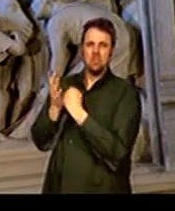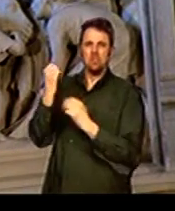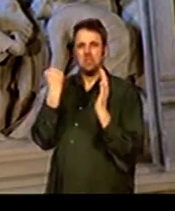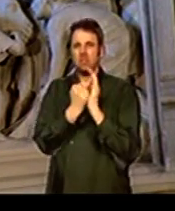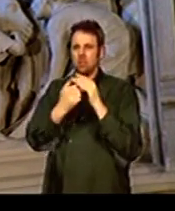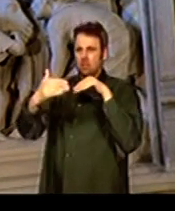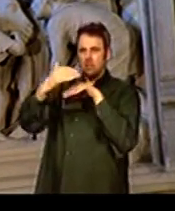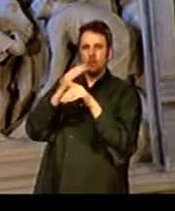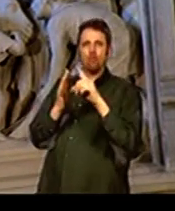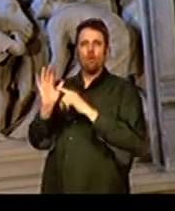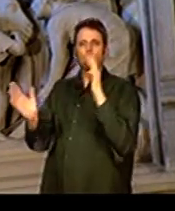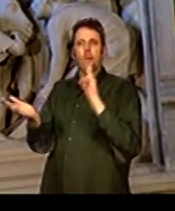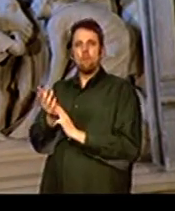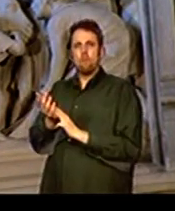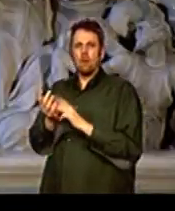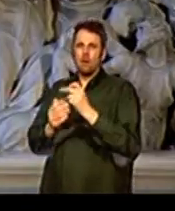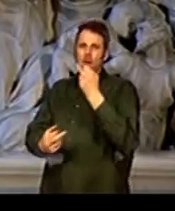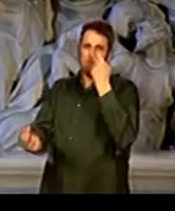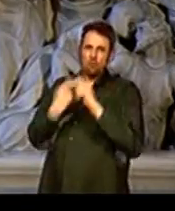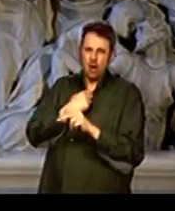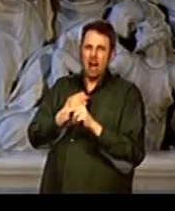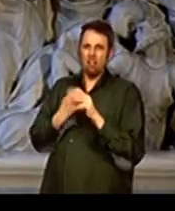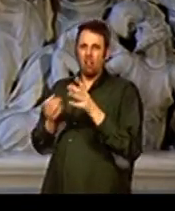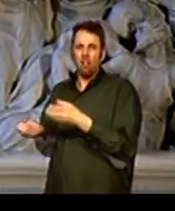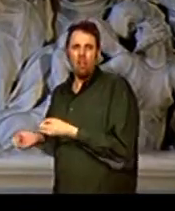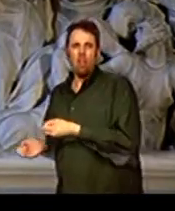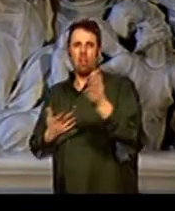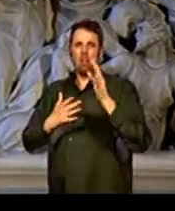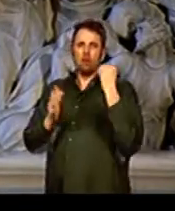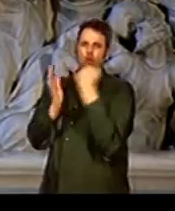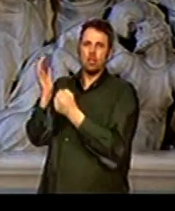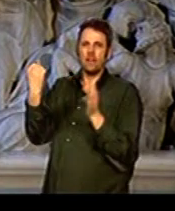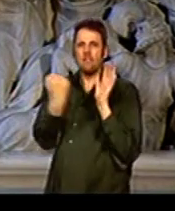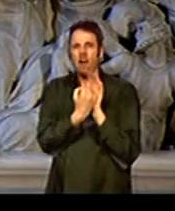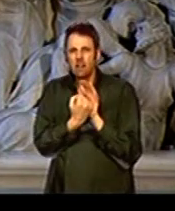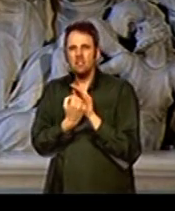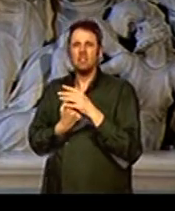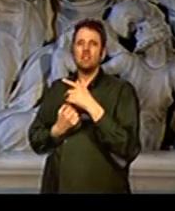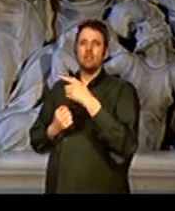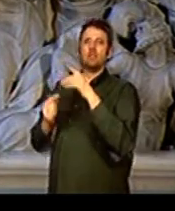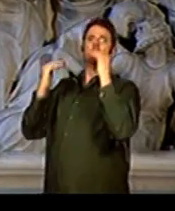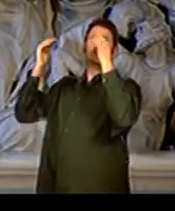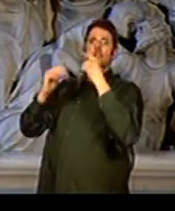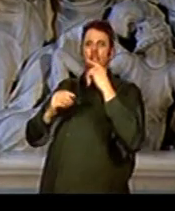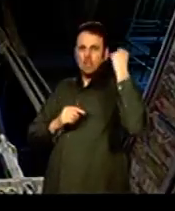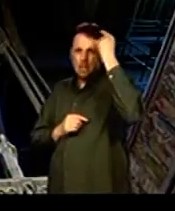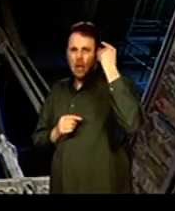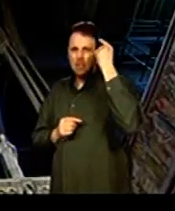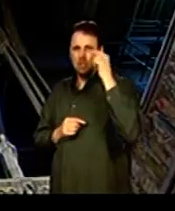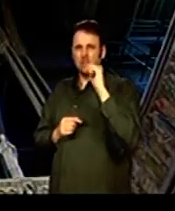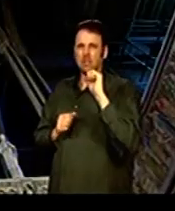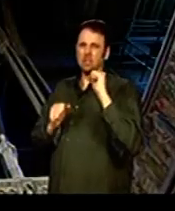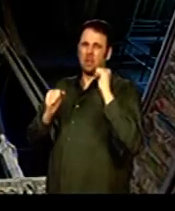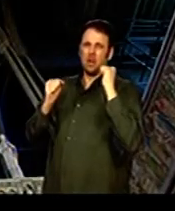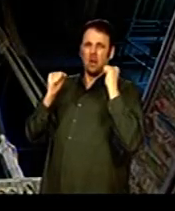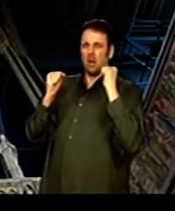Christ, the entry into Jerusalem, his betrayal. His being carried off to the crucifixion, which we see finally on the